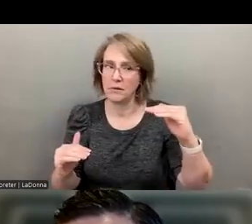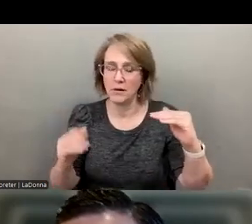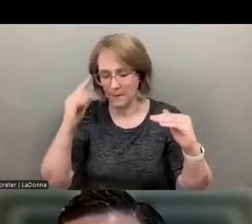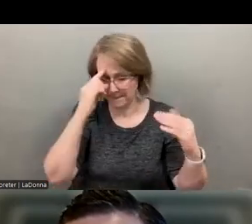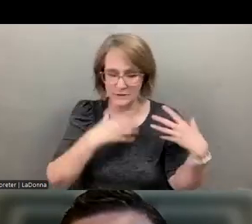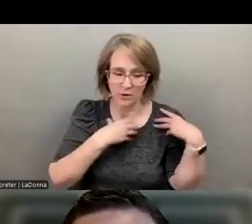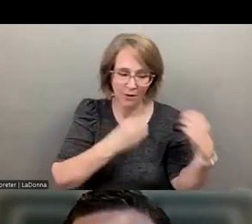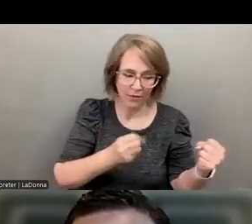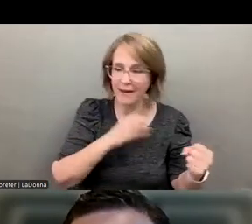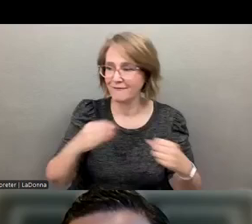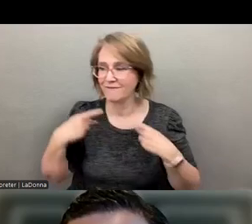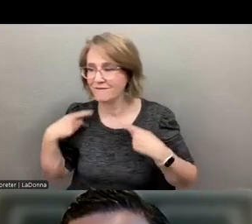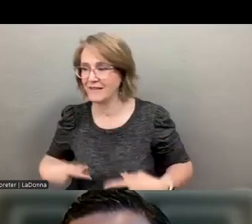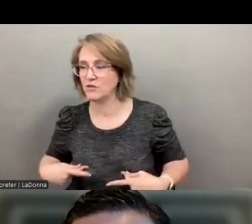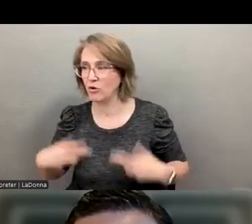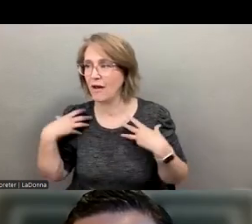emergencies and physical health.